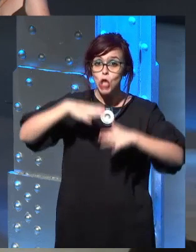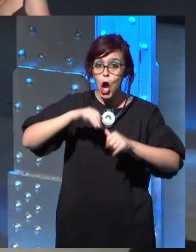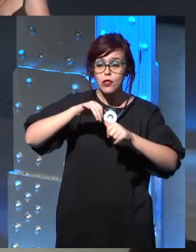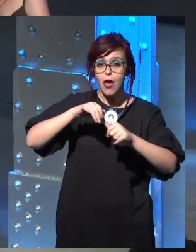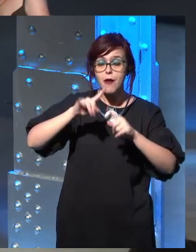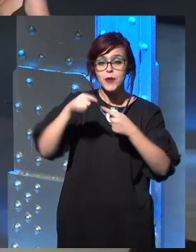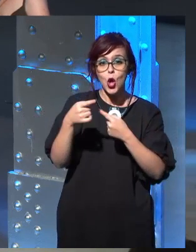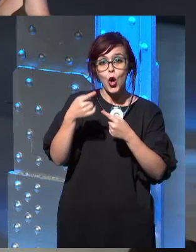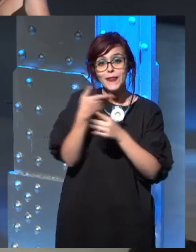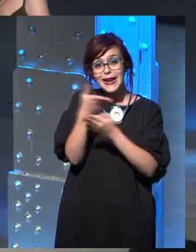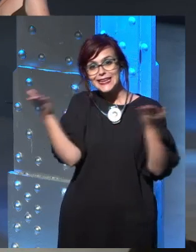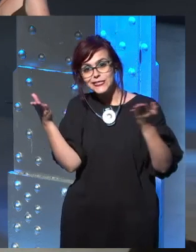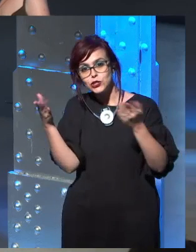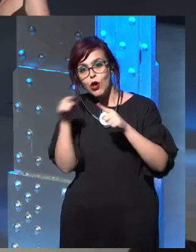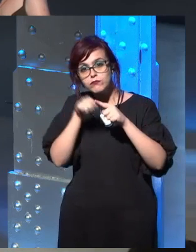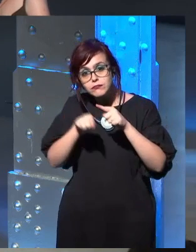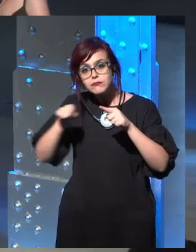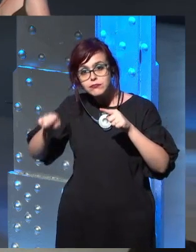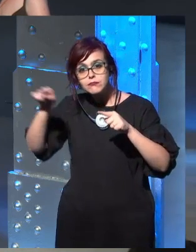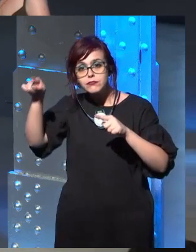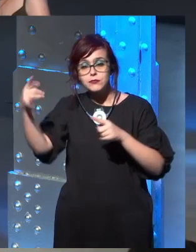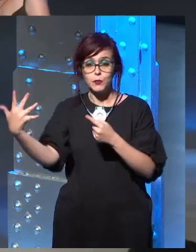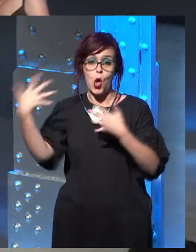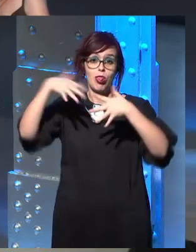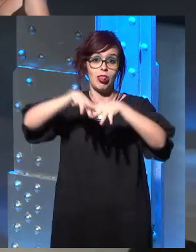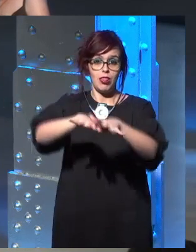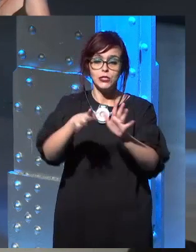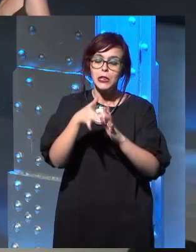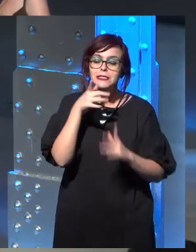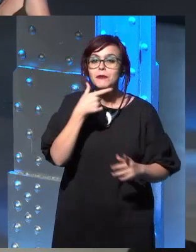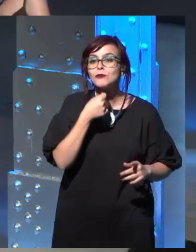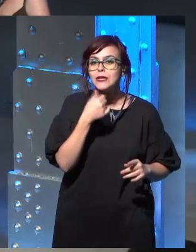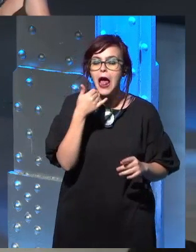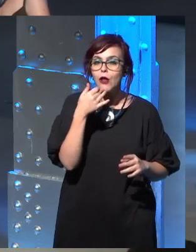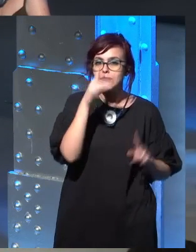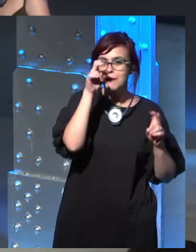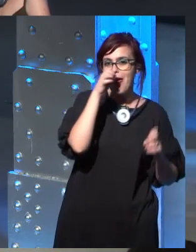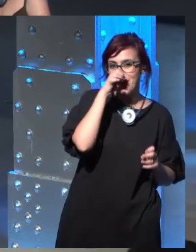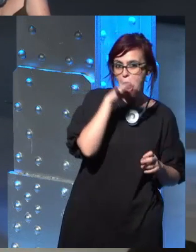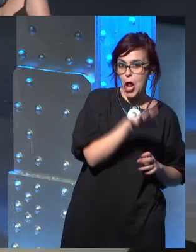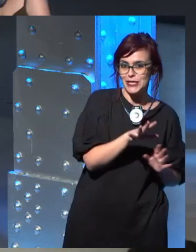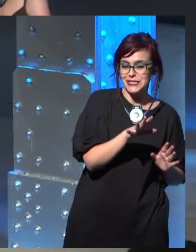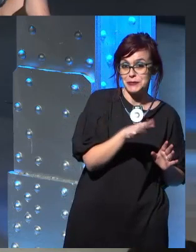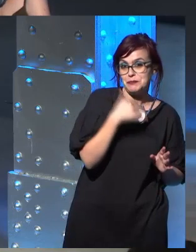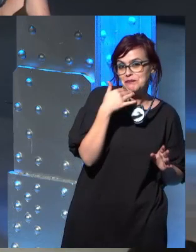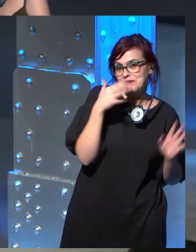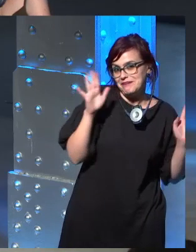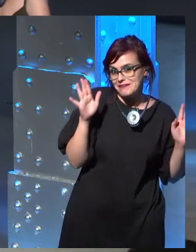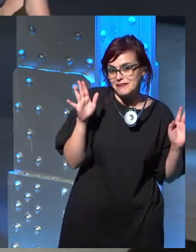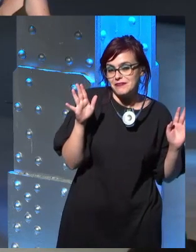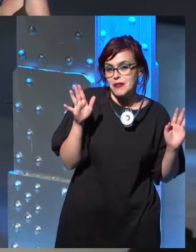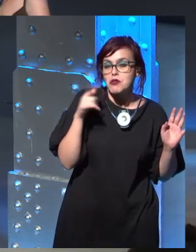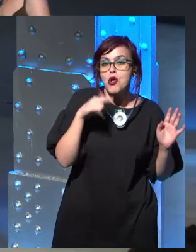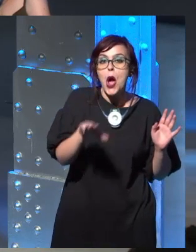combine. Certainly, I'd love to see something more with dragons, uh, but that's obviously logistically, uh,